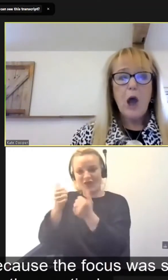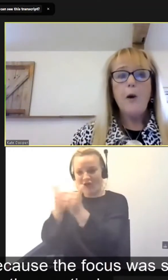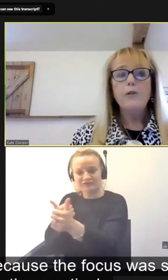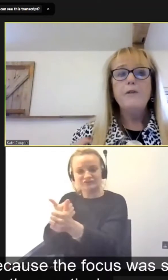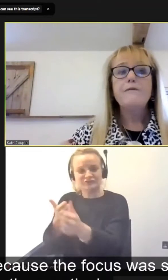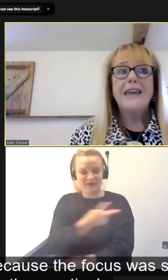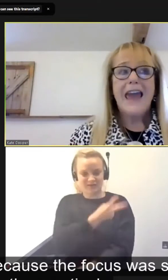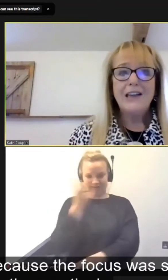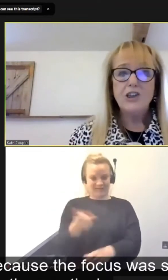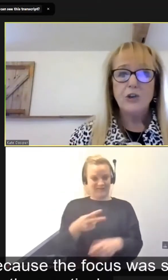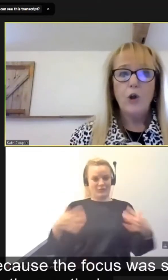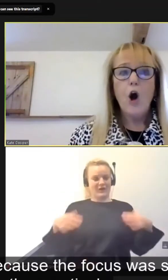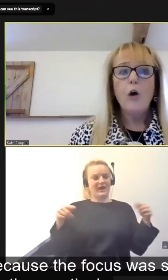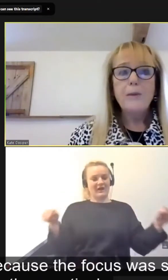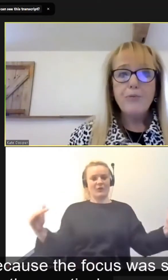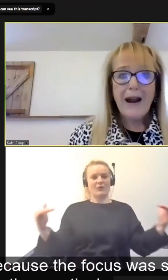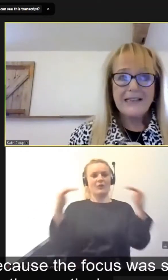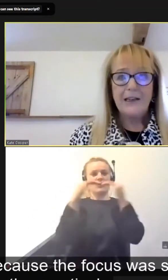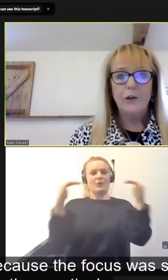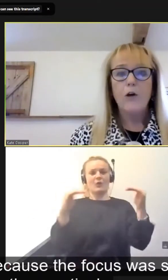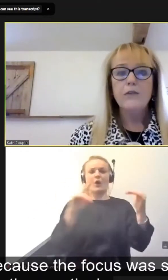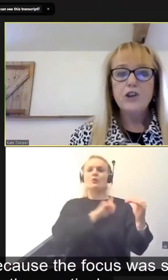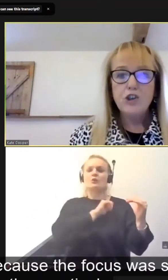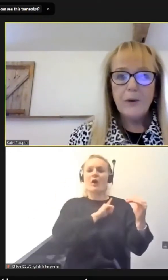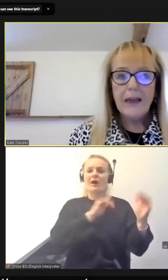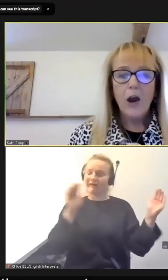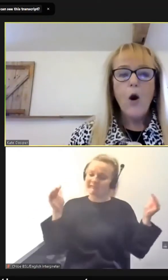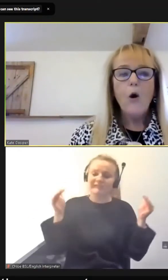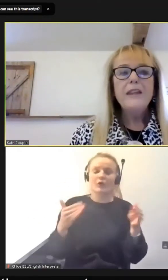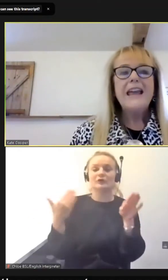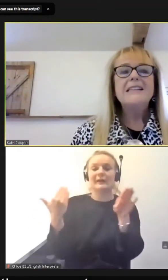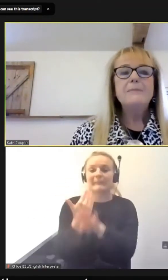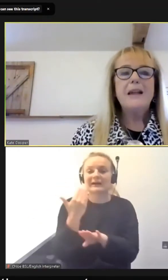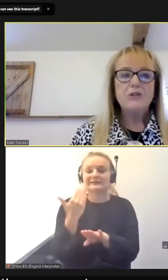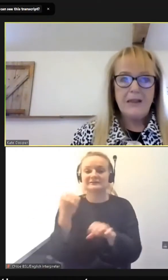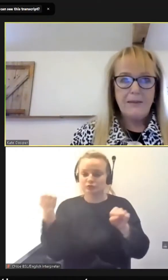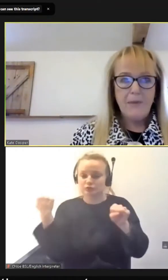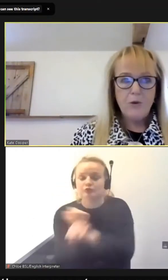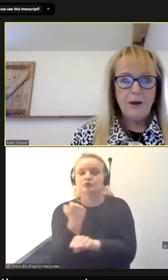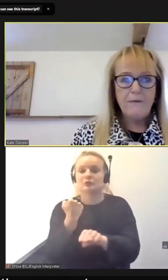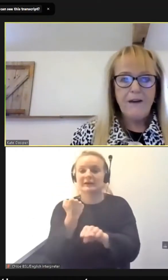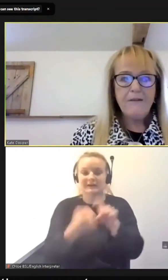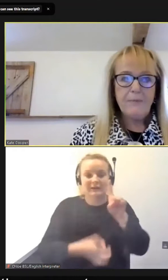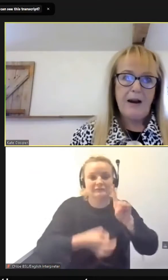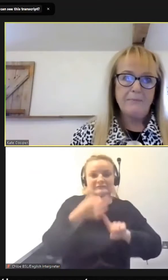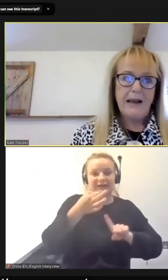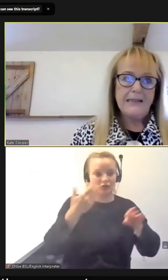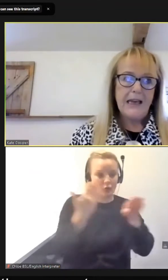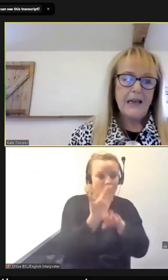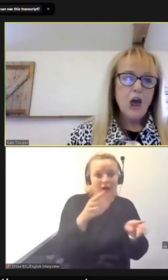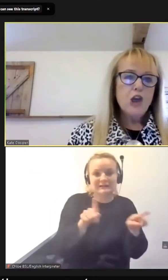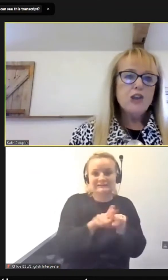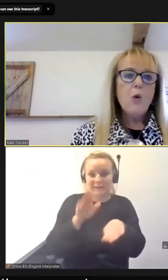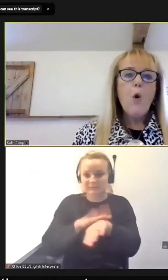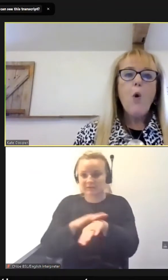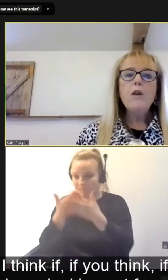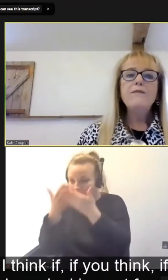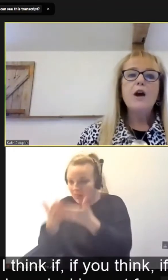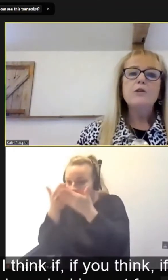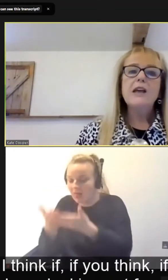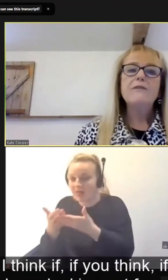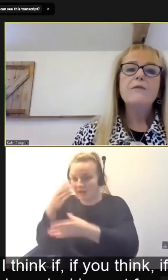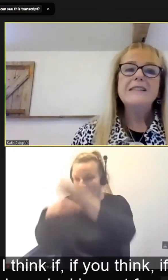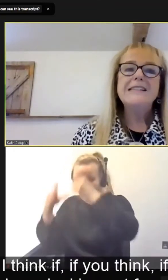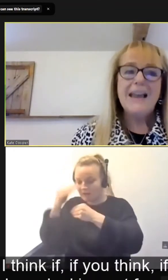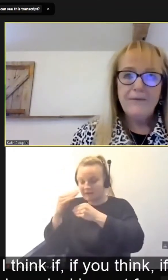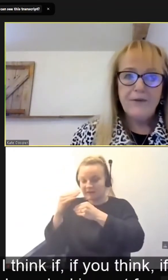so much on vocational, on the practical, on the doing, on the getting better in the moment. Very pragmatic. So all